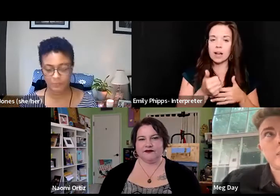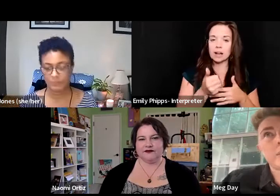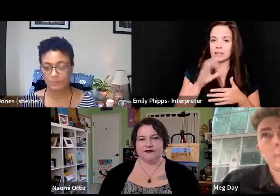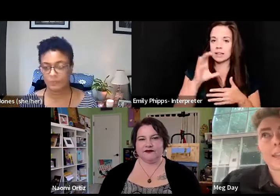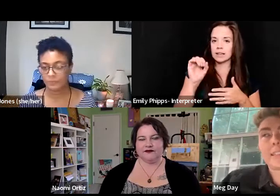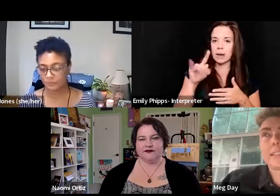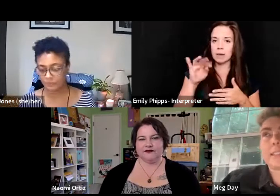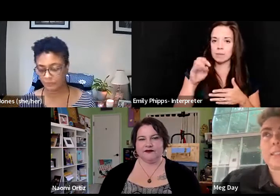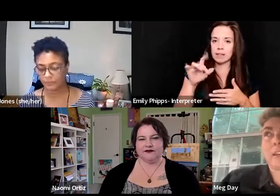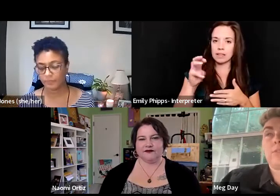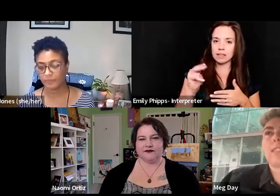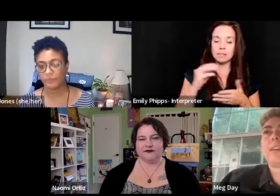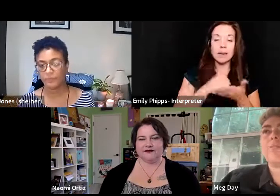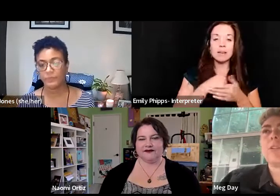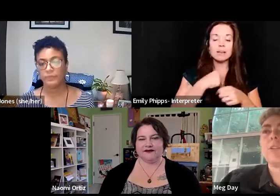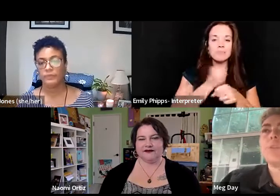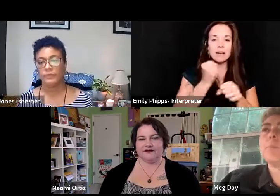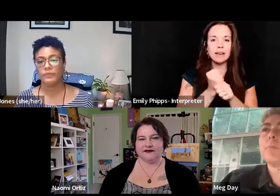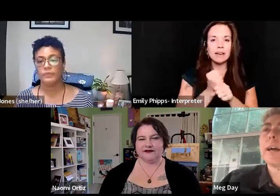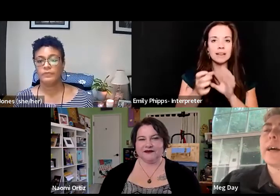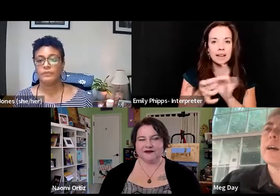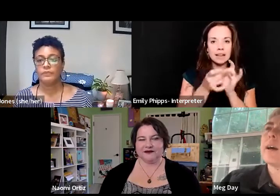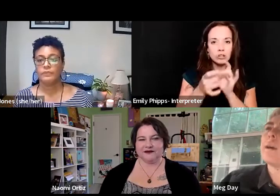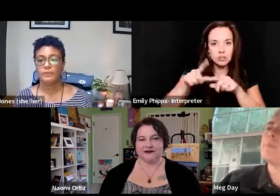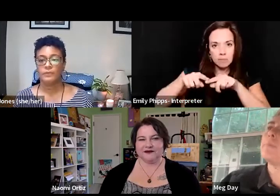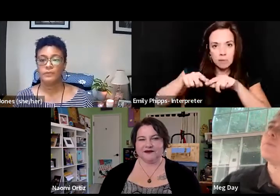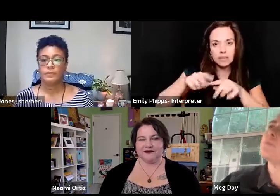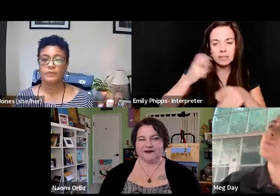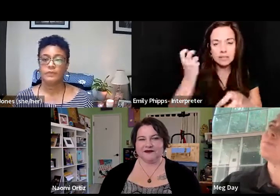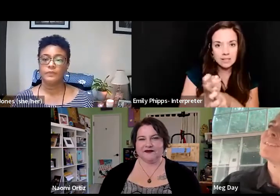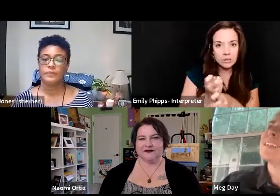interdependence not only difficult, but